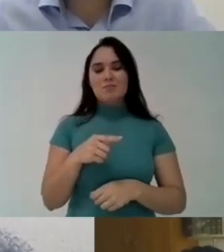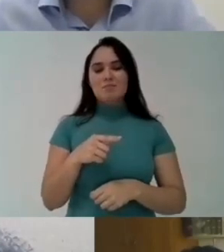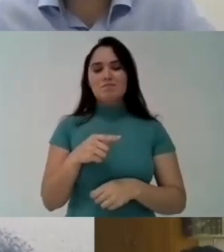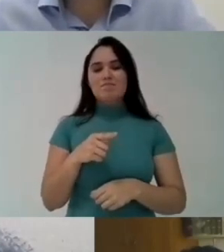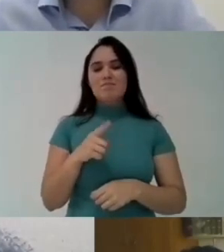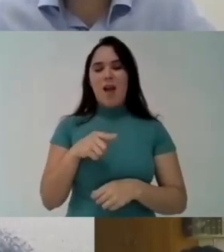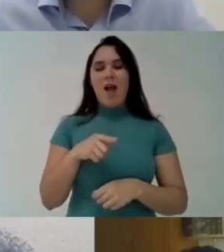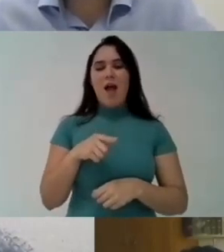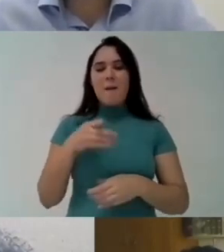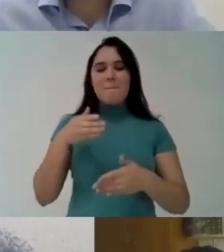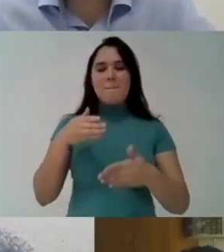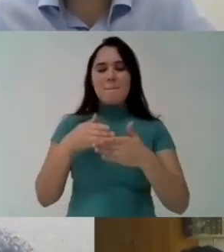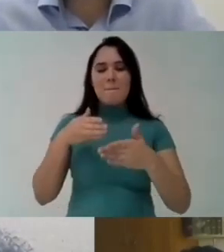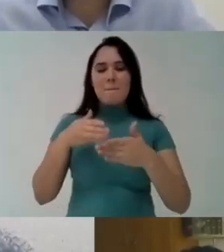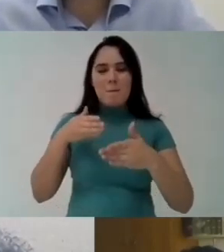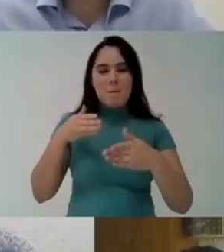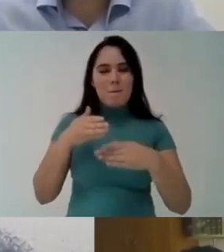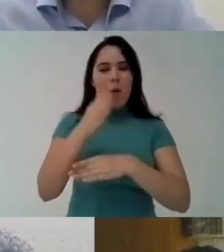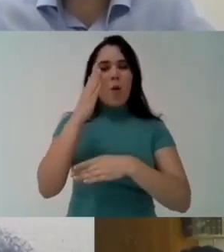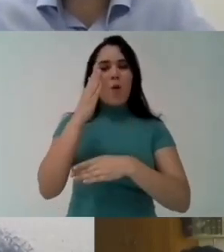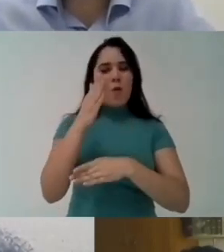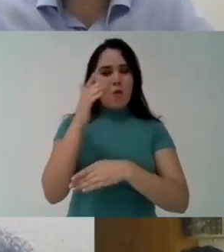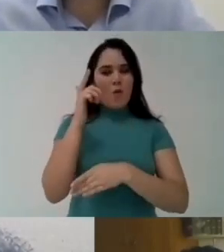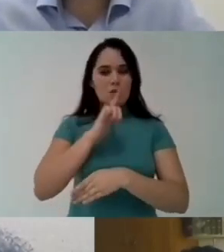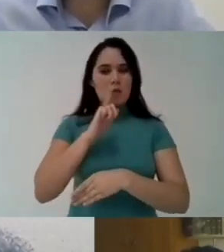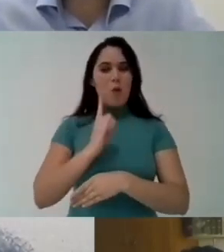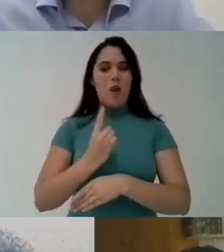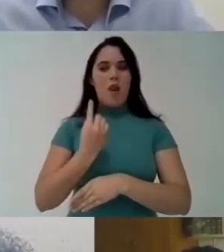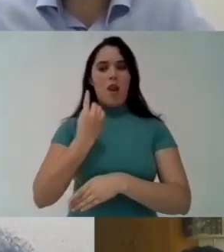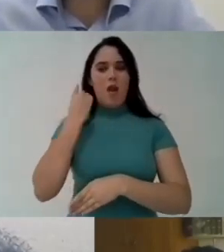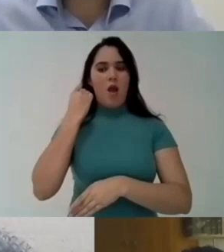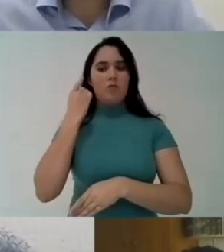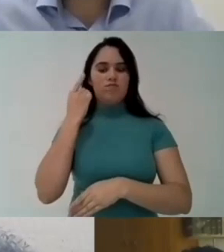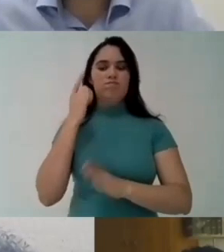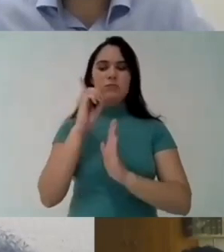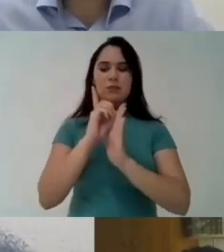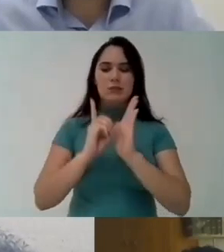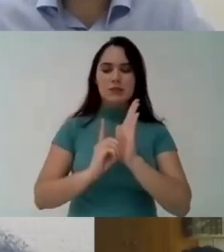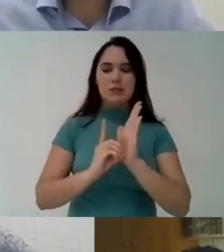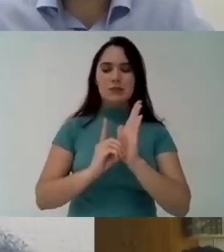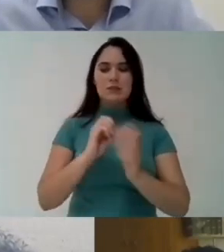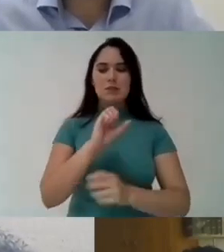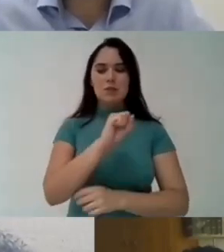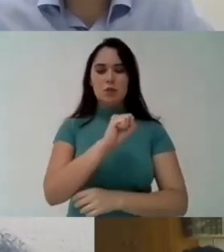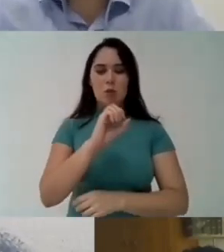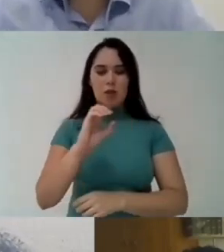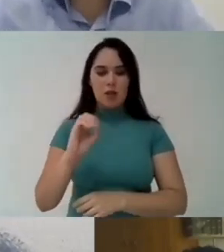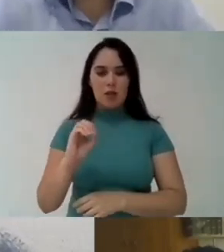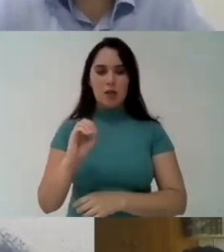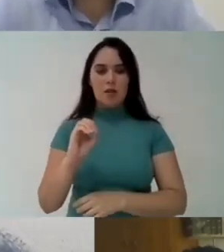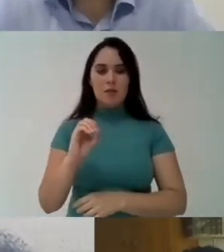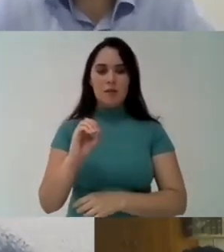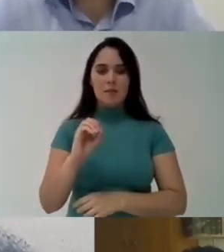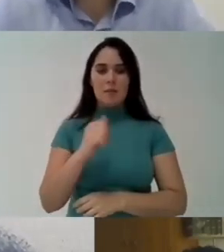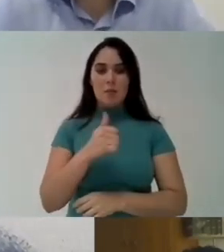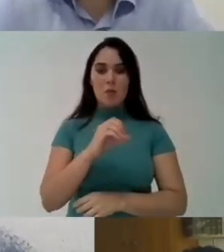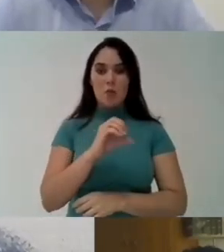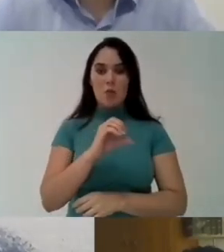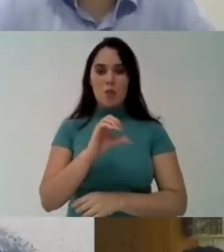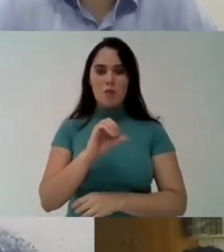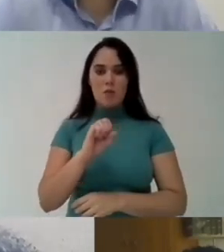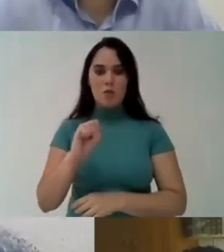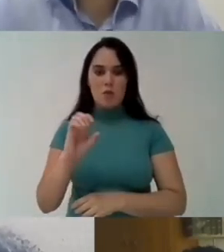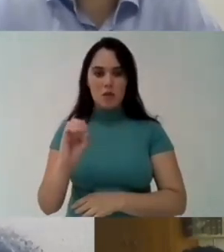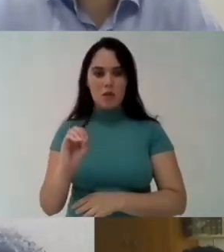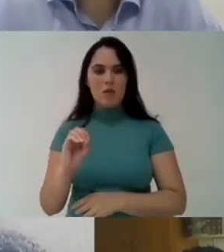thinking about this area not only in uh it could be more in in general lines